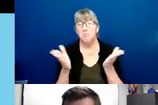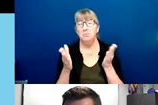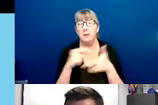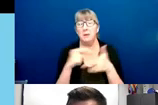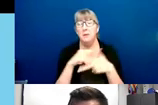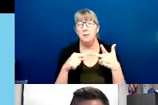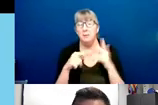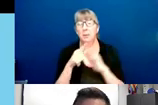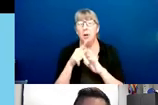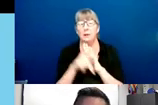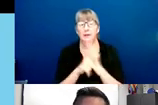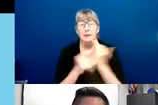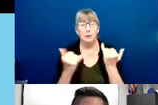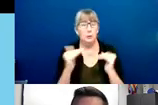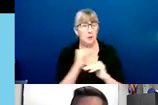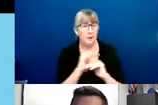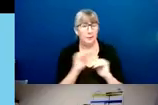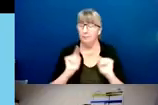Lieutenant Kapistanek.